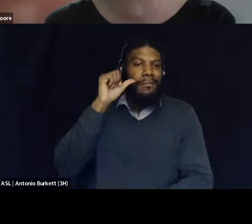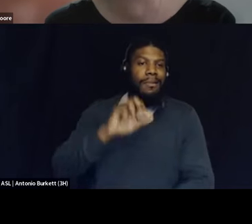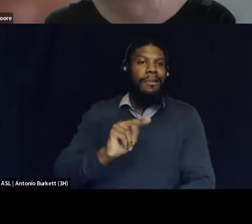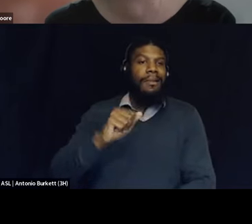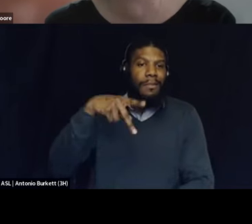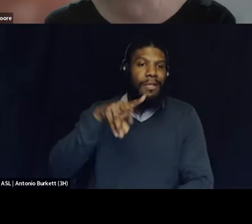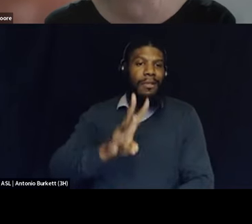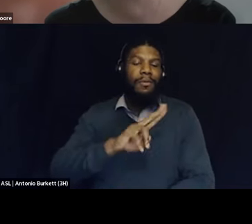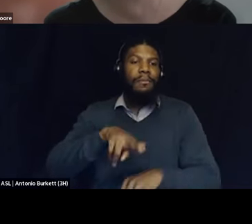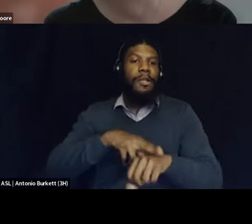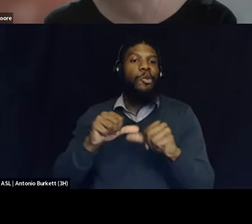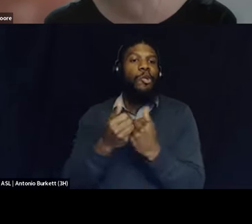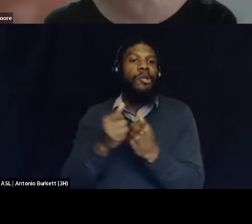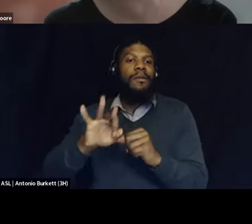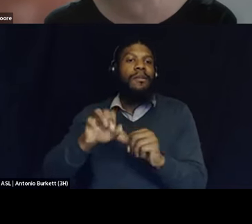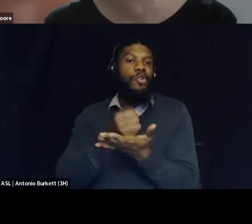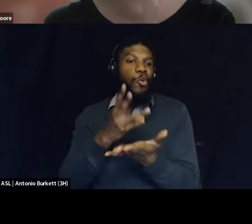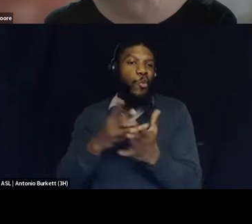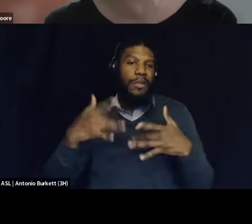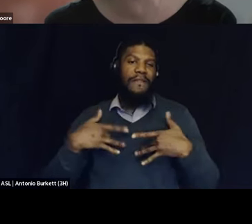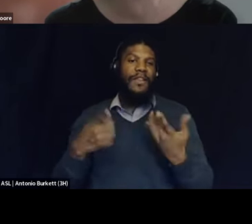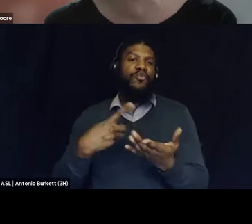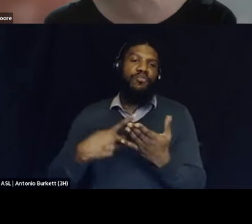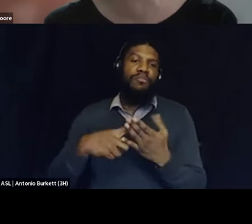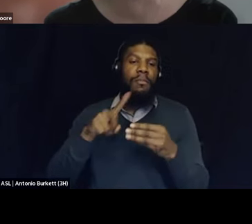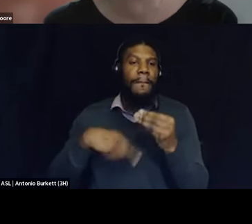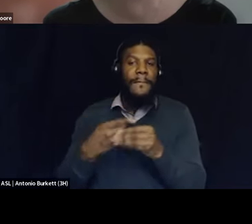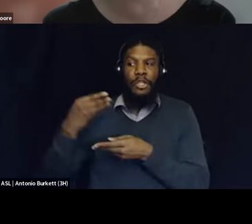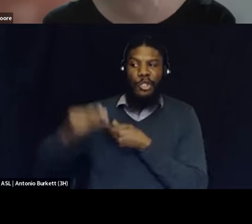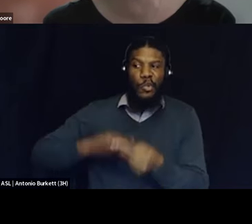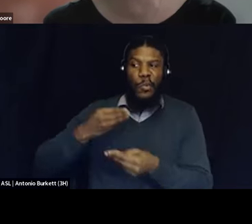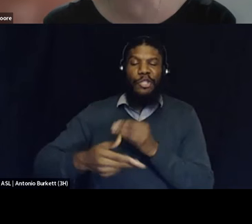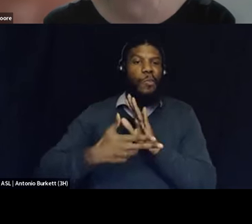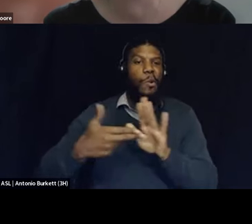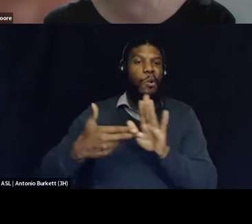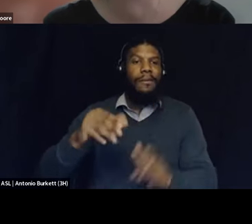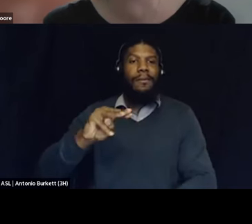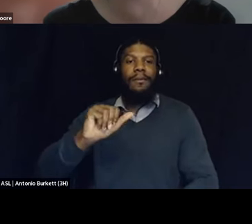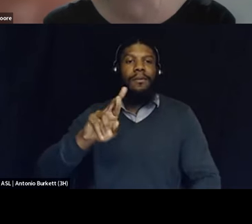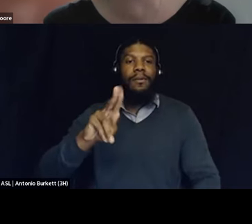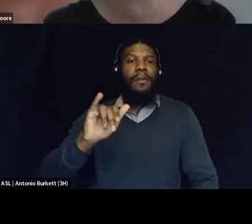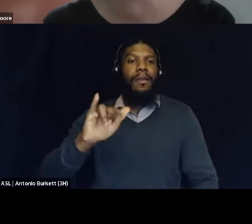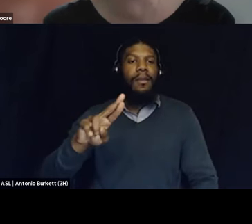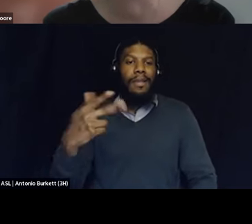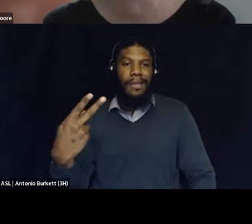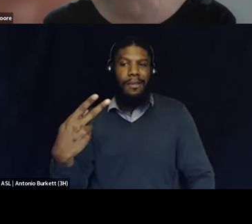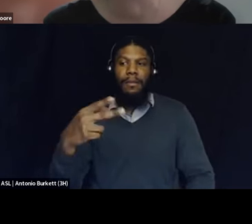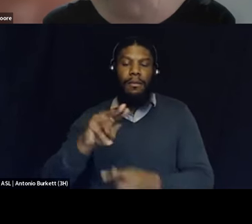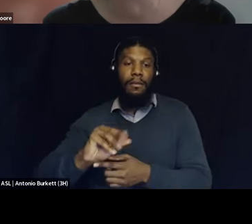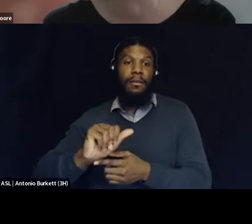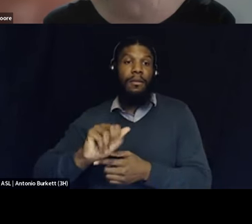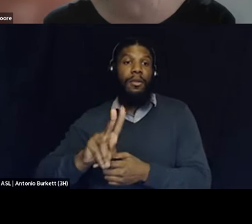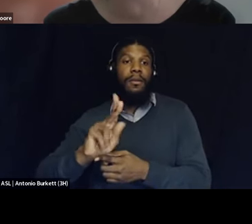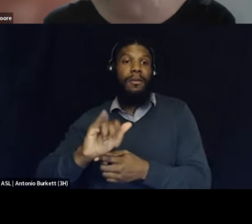of social workers have been around this like the sort of generational marking by um the the different